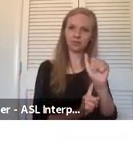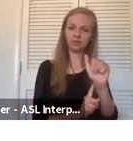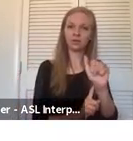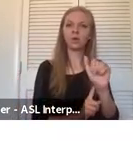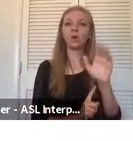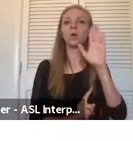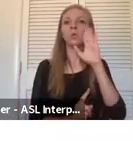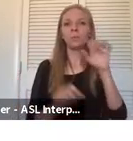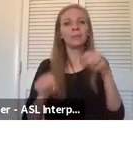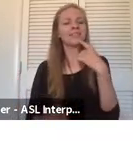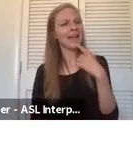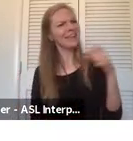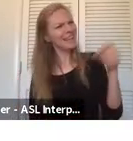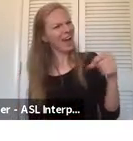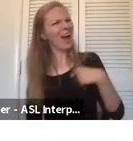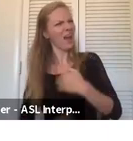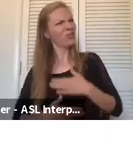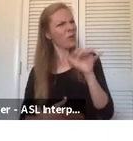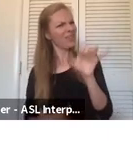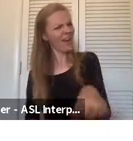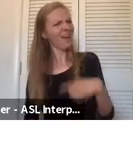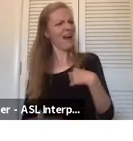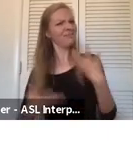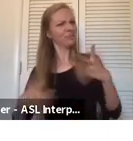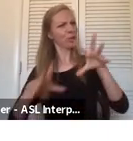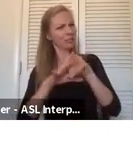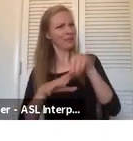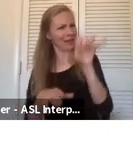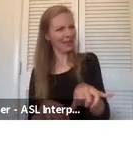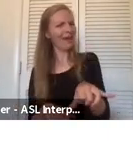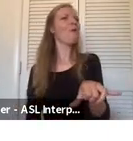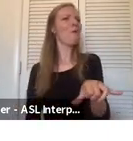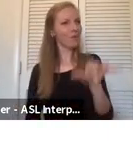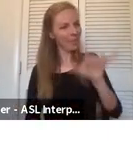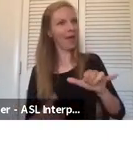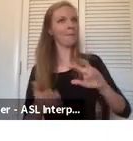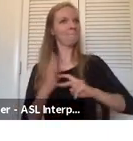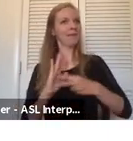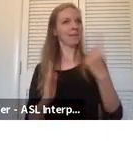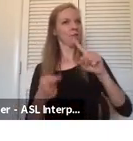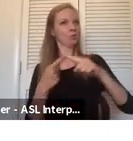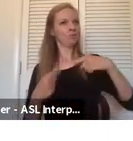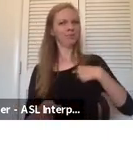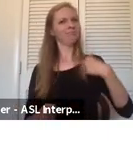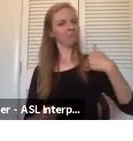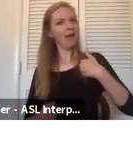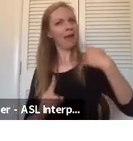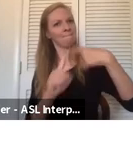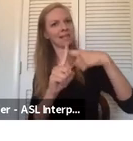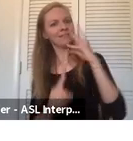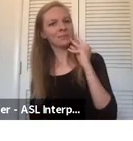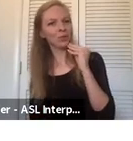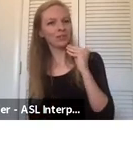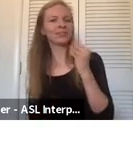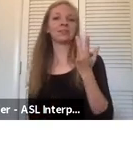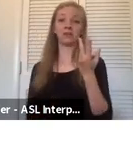able to say, yeah, I enjoyed that. I participated in ways that were meaningful for me and I had a positive experience. Knowing that